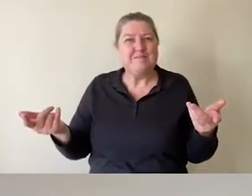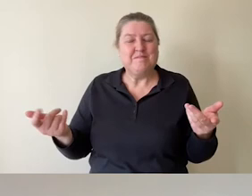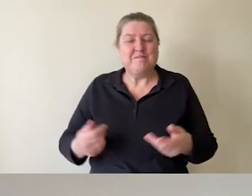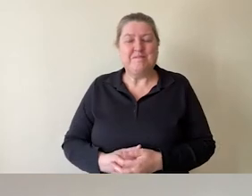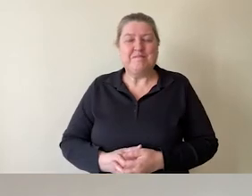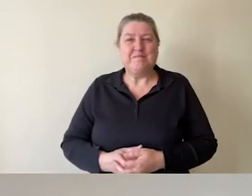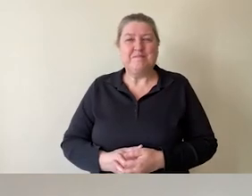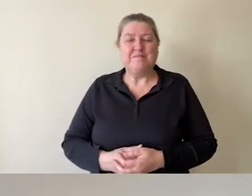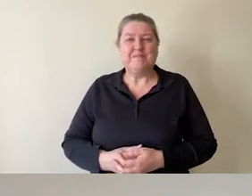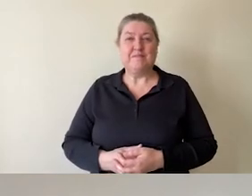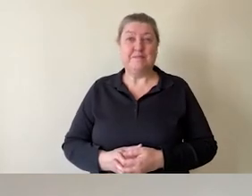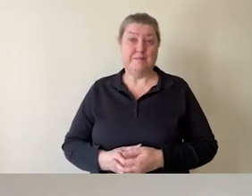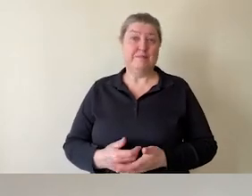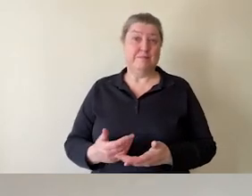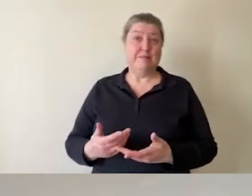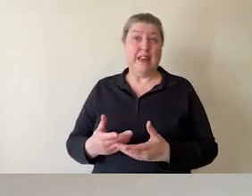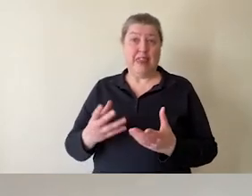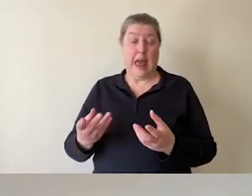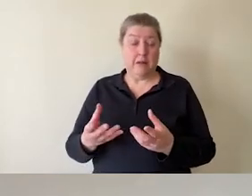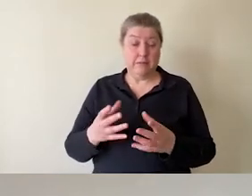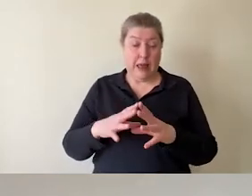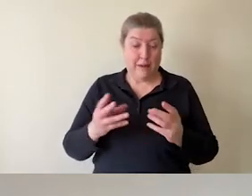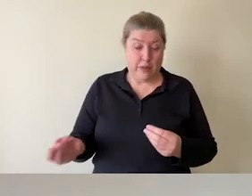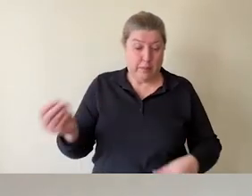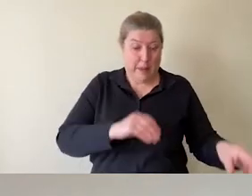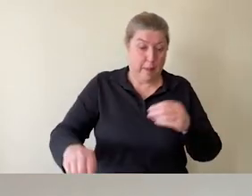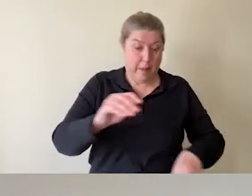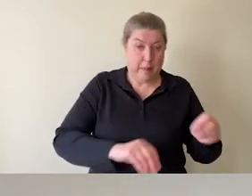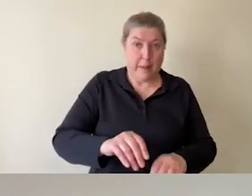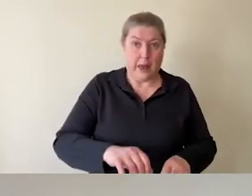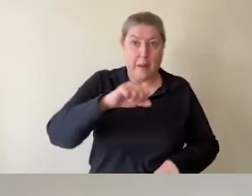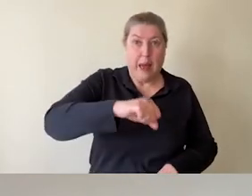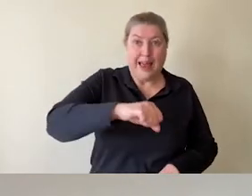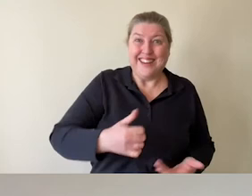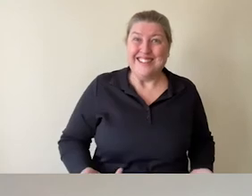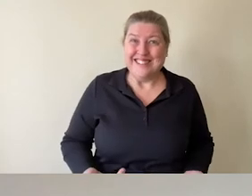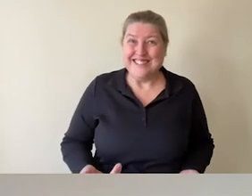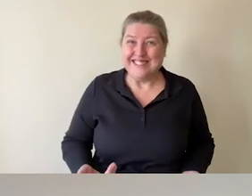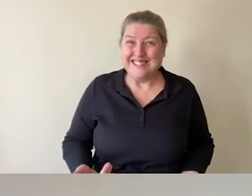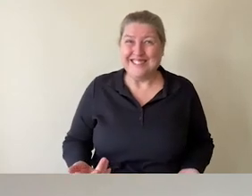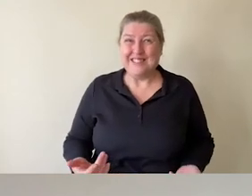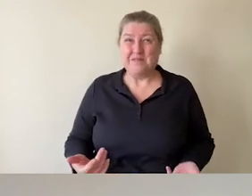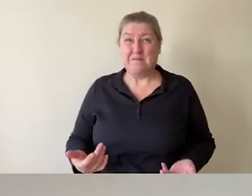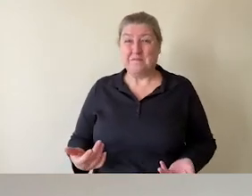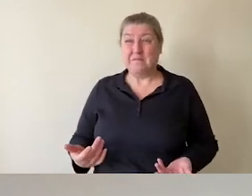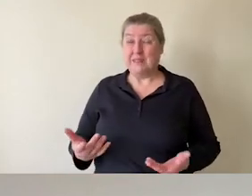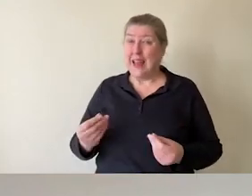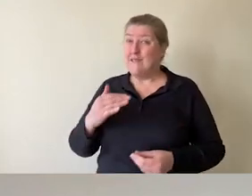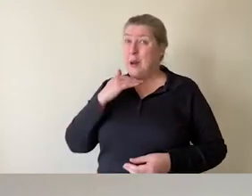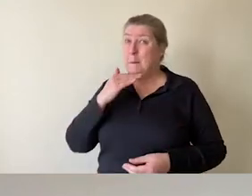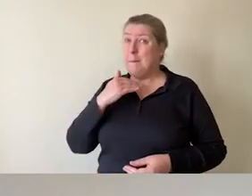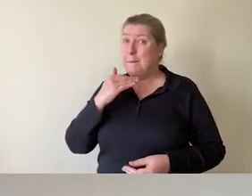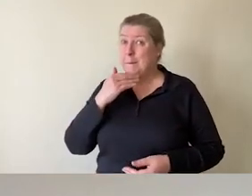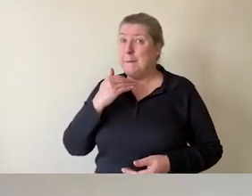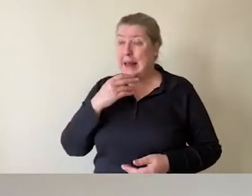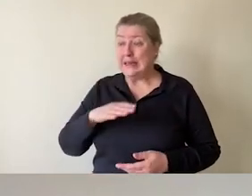life. And then we pack more back into the gallery bag. And I tell you, I never have any shortage of students who'd